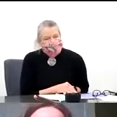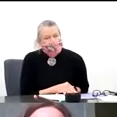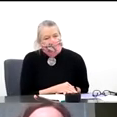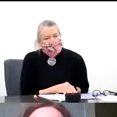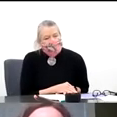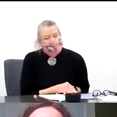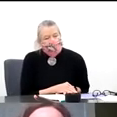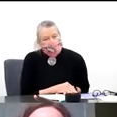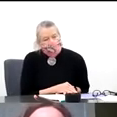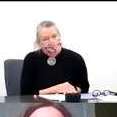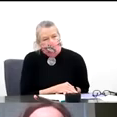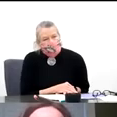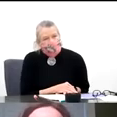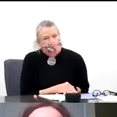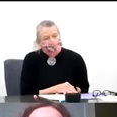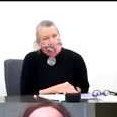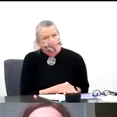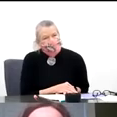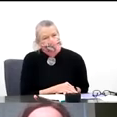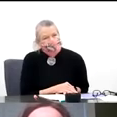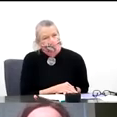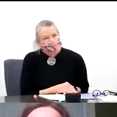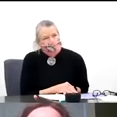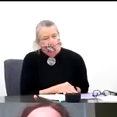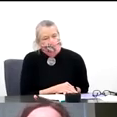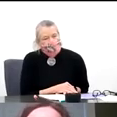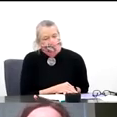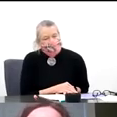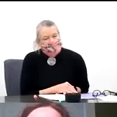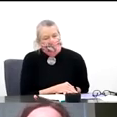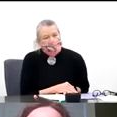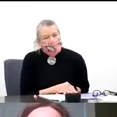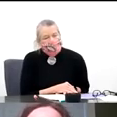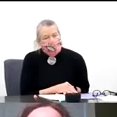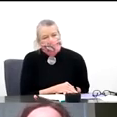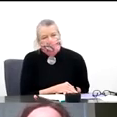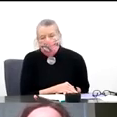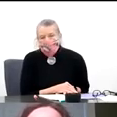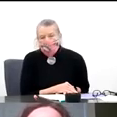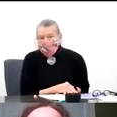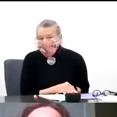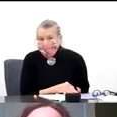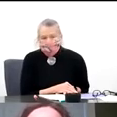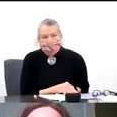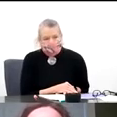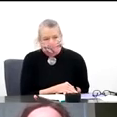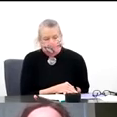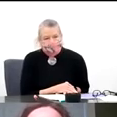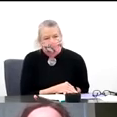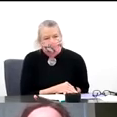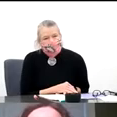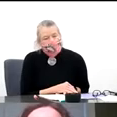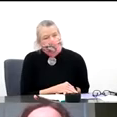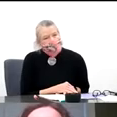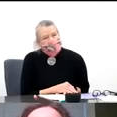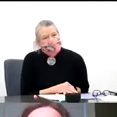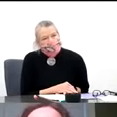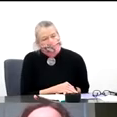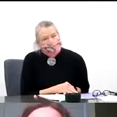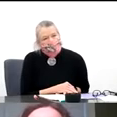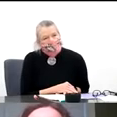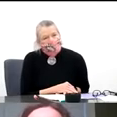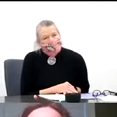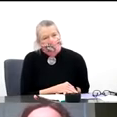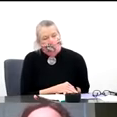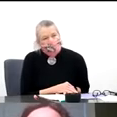directing the West Virginia Clinical Translational Science Institute. One of our favorite activities is the annual